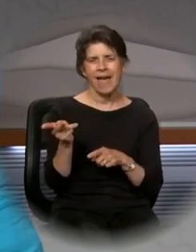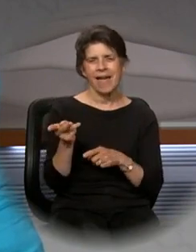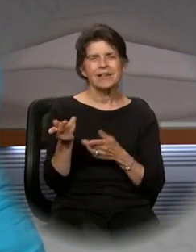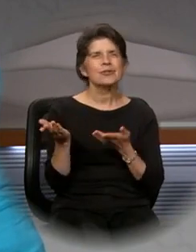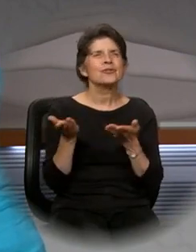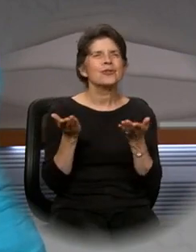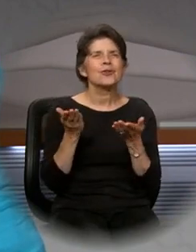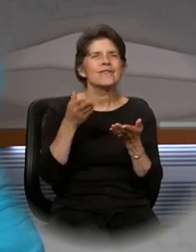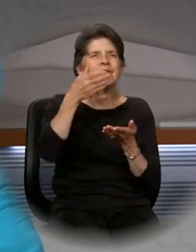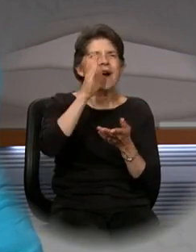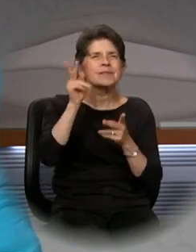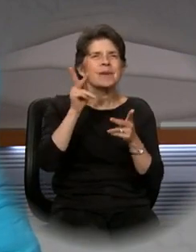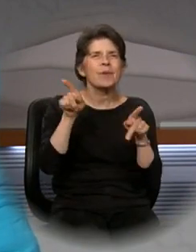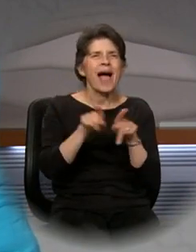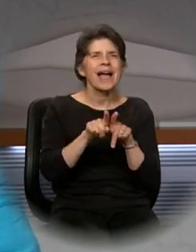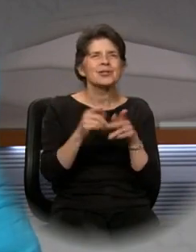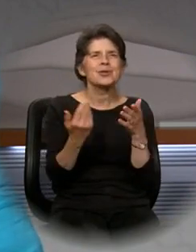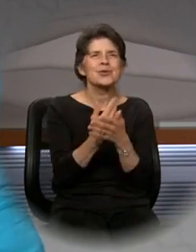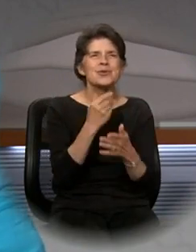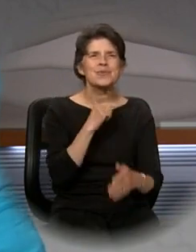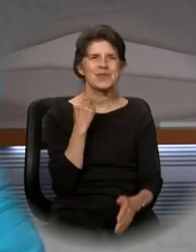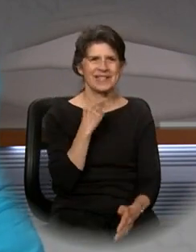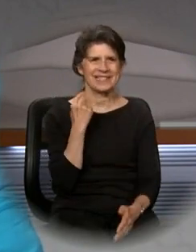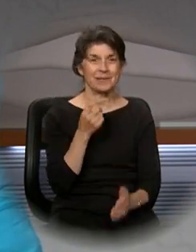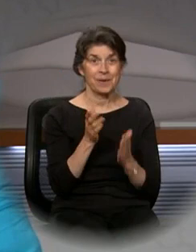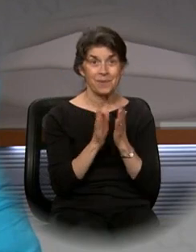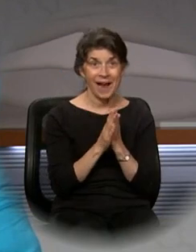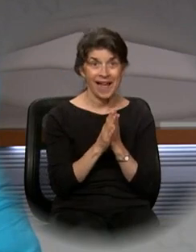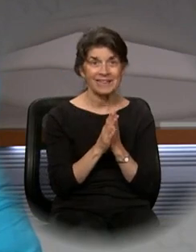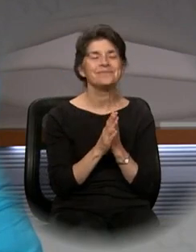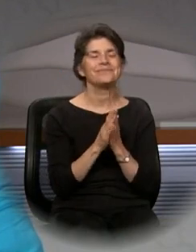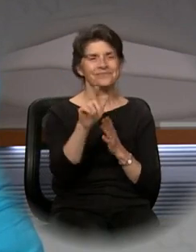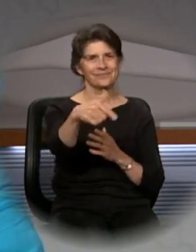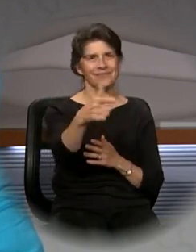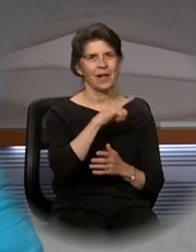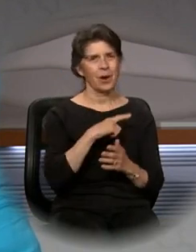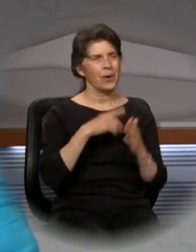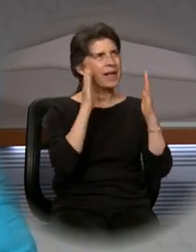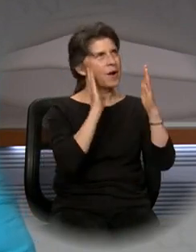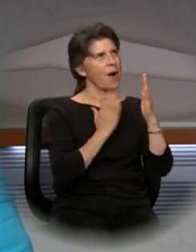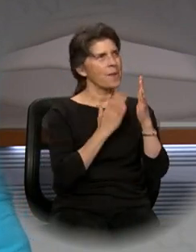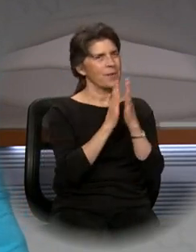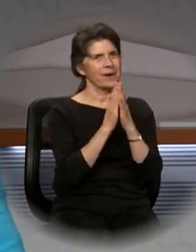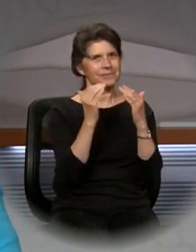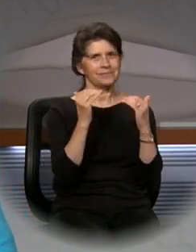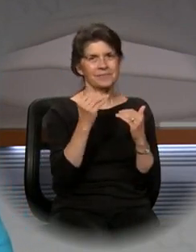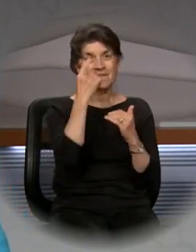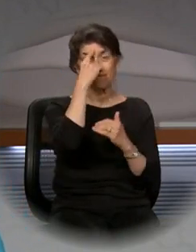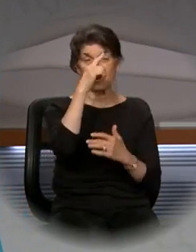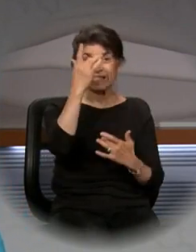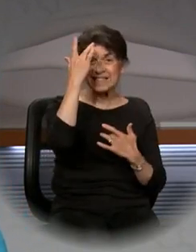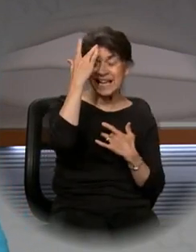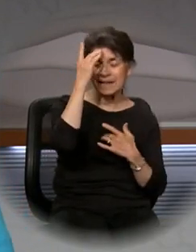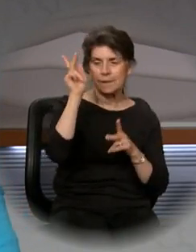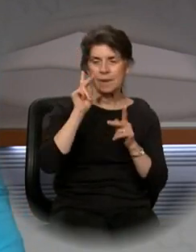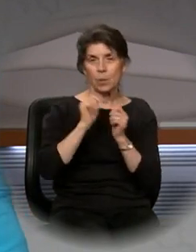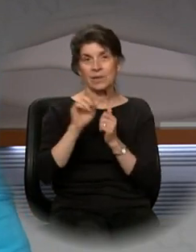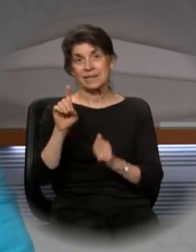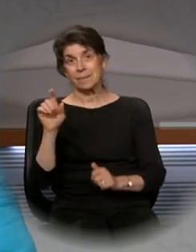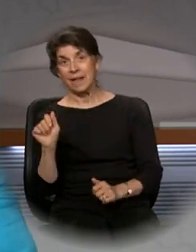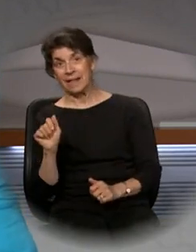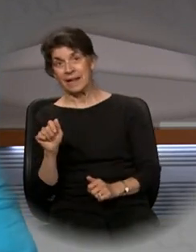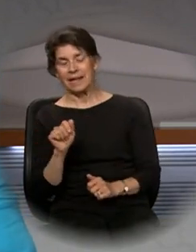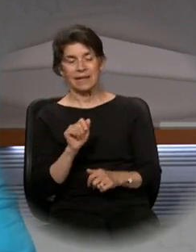people as priests. We pray to the Lord. Lord, hear our prayer. For the sick, people with disabilities,